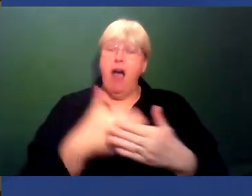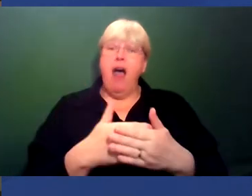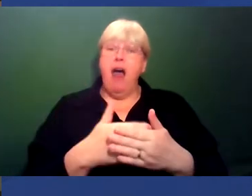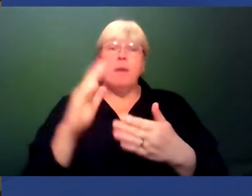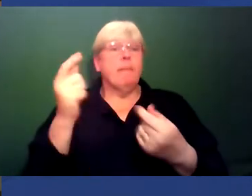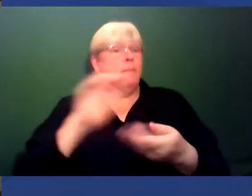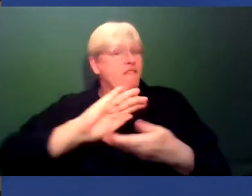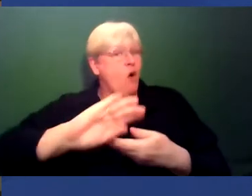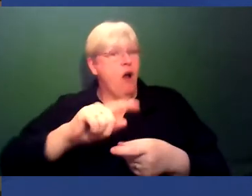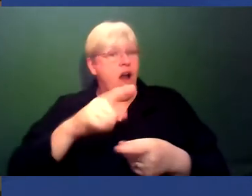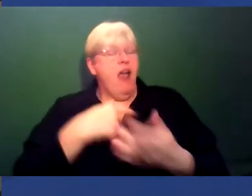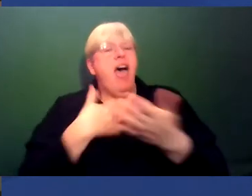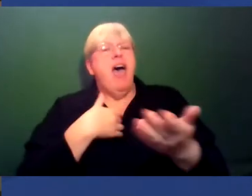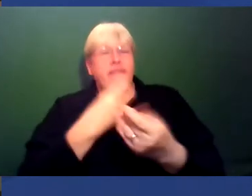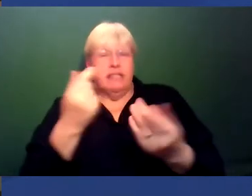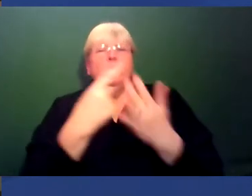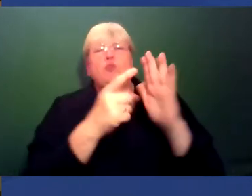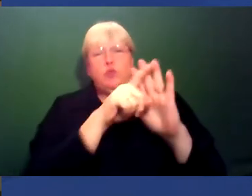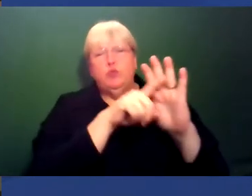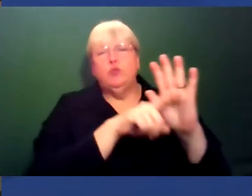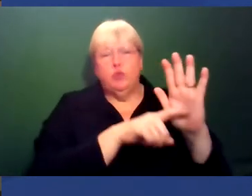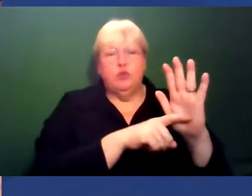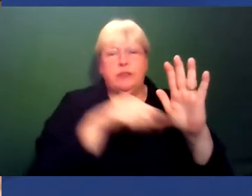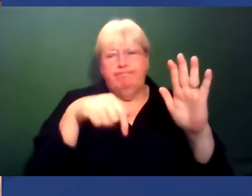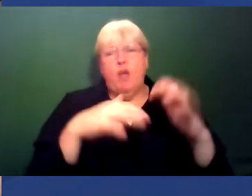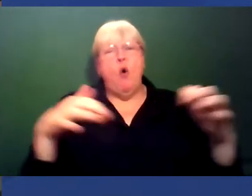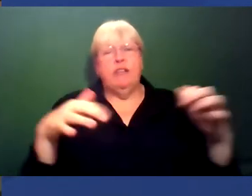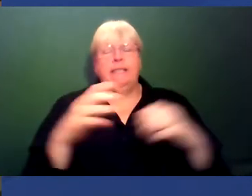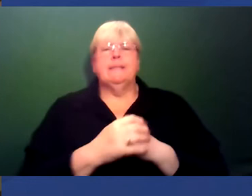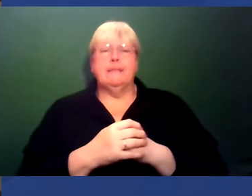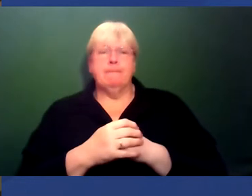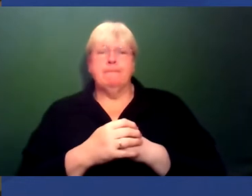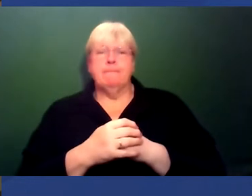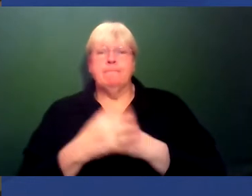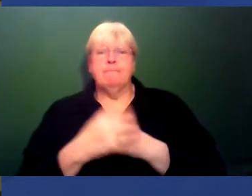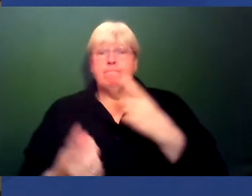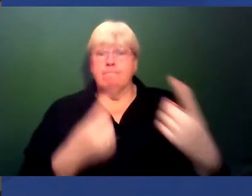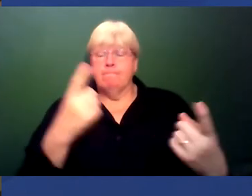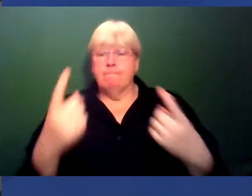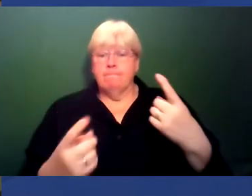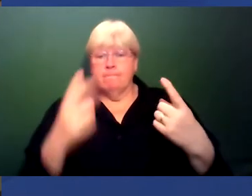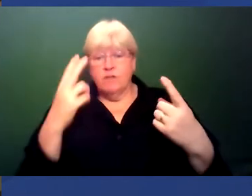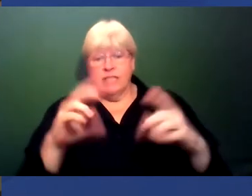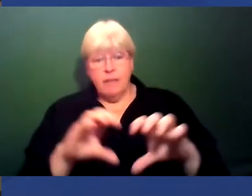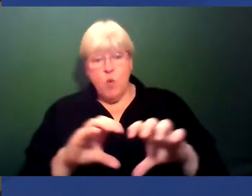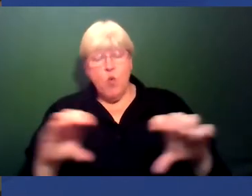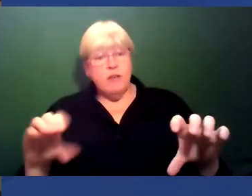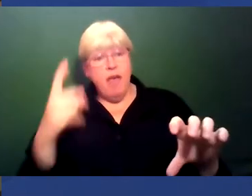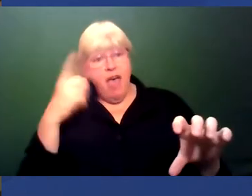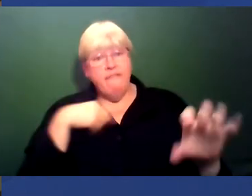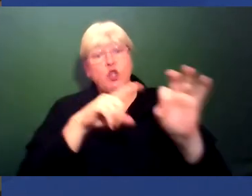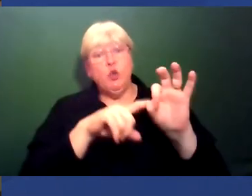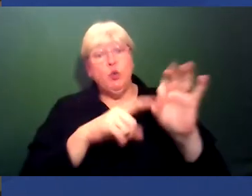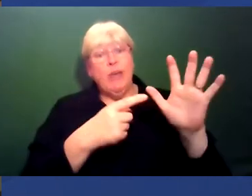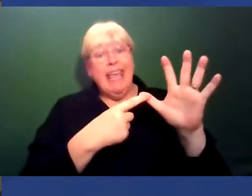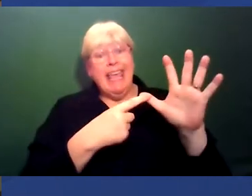get into that, some general rules for this audience, which is, each of you will notice at the bottom of your screen, there's a Q&A option